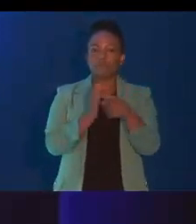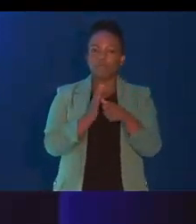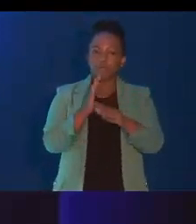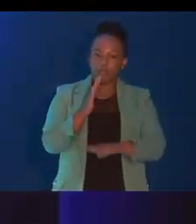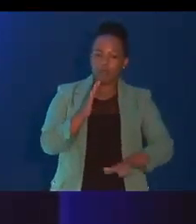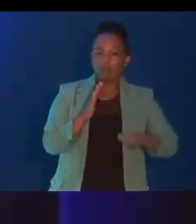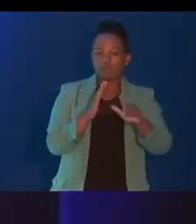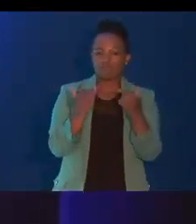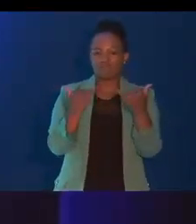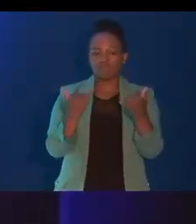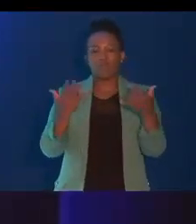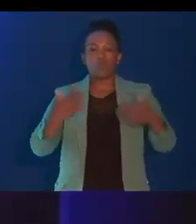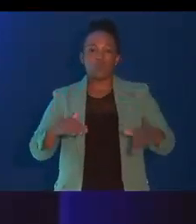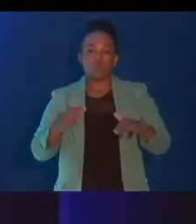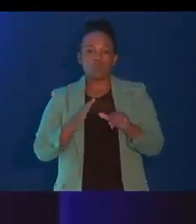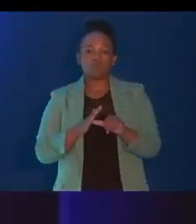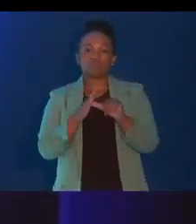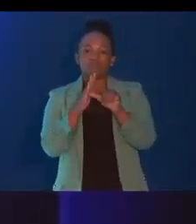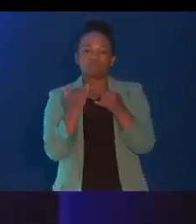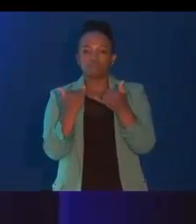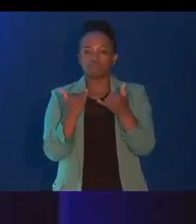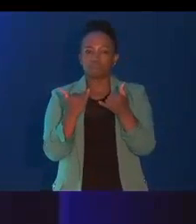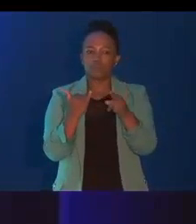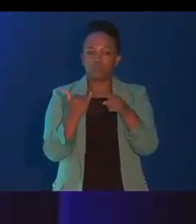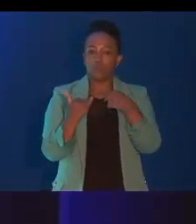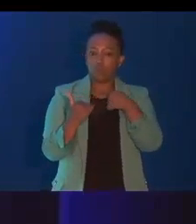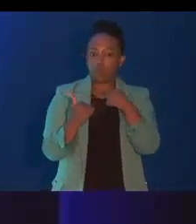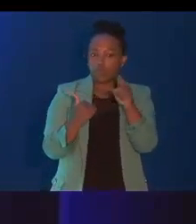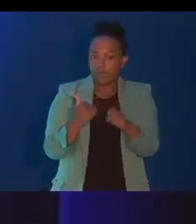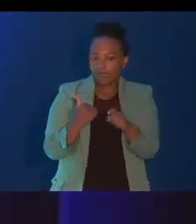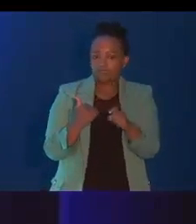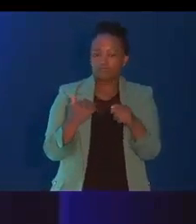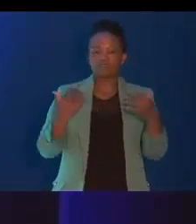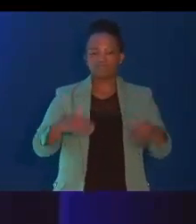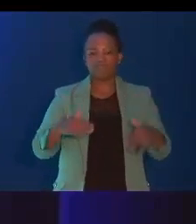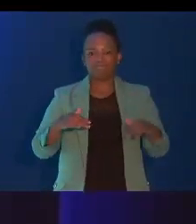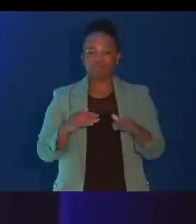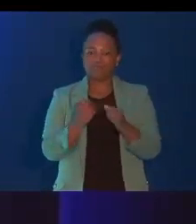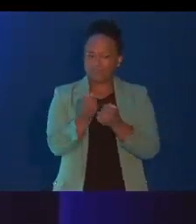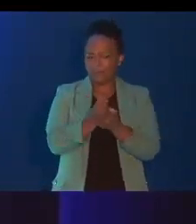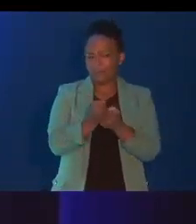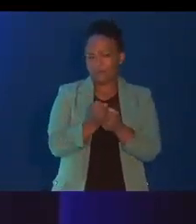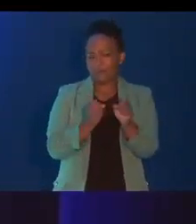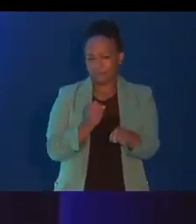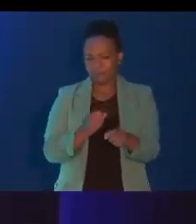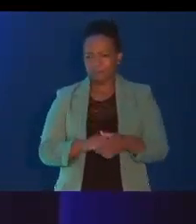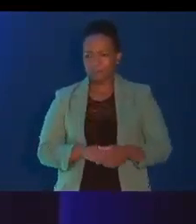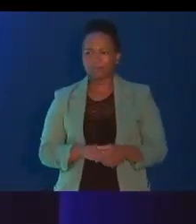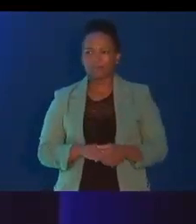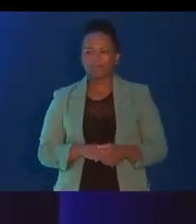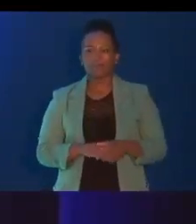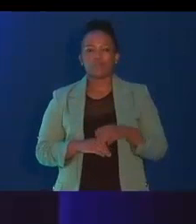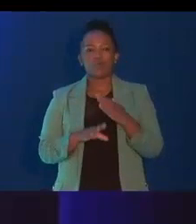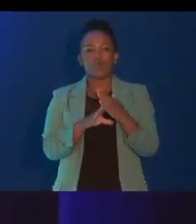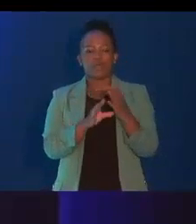are hugely important initiatives which we must all get behind and support. It is only through